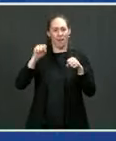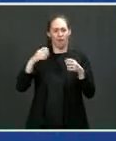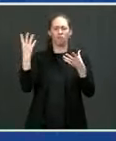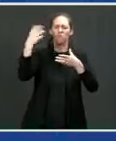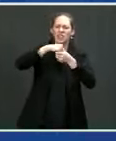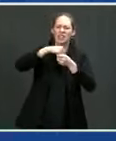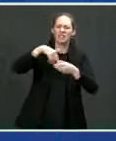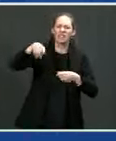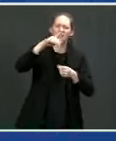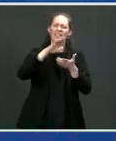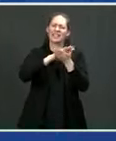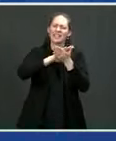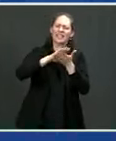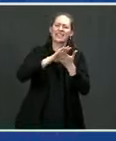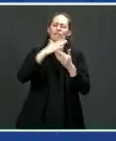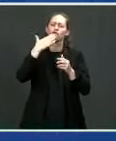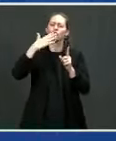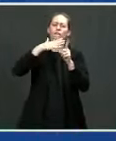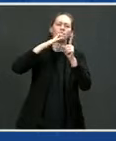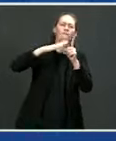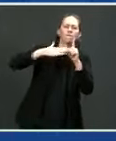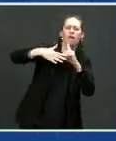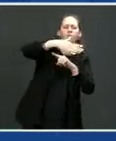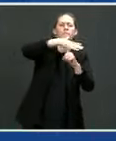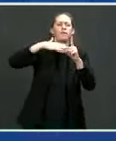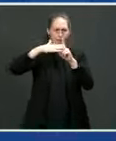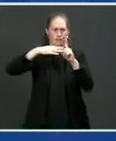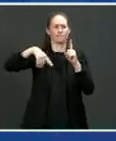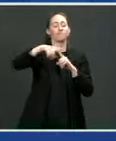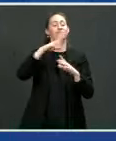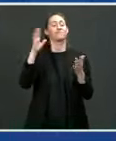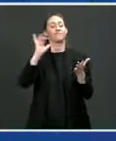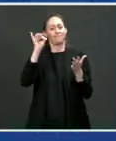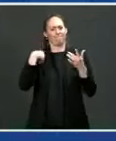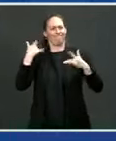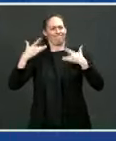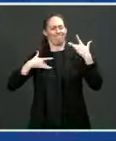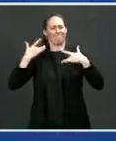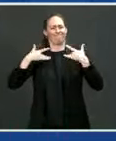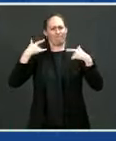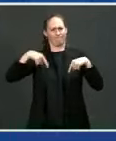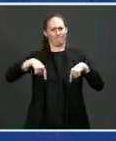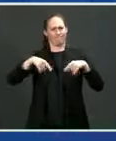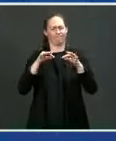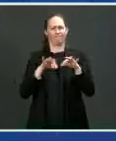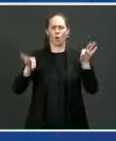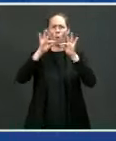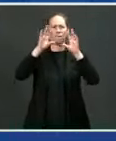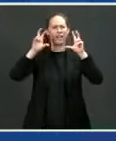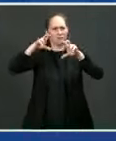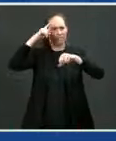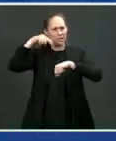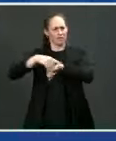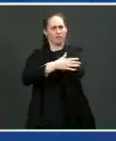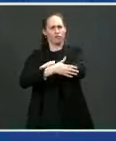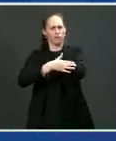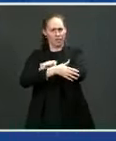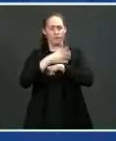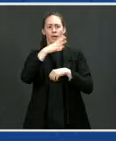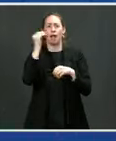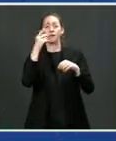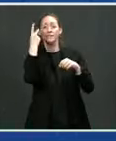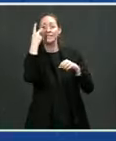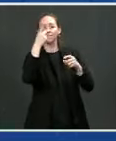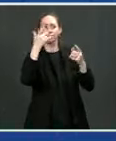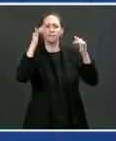opportunity. These investments will create good jobs here in the U.S. while also tackling climate change and reducing harmful emissions in the air